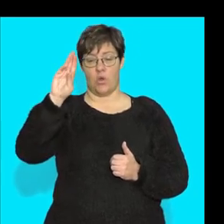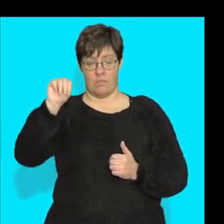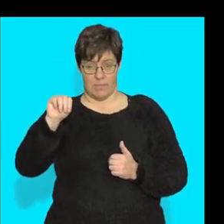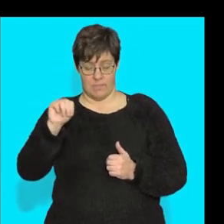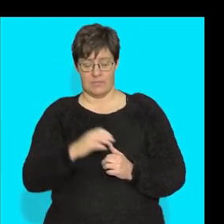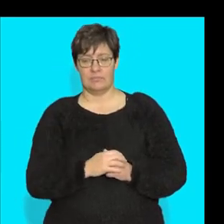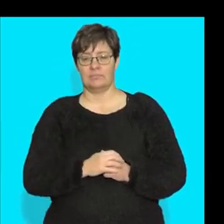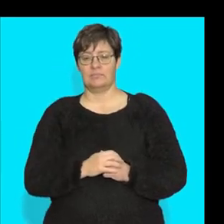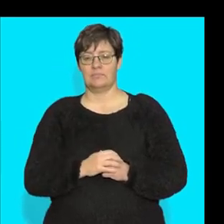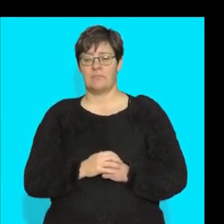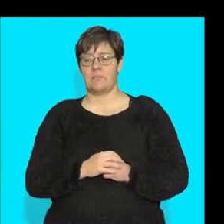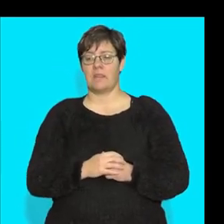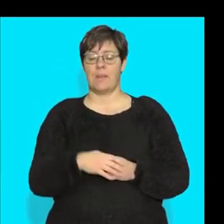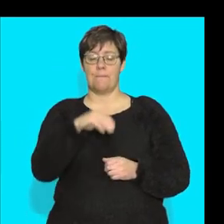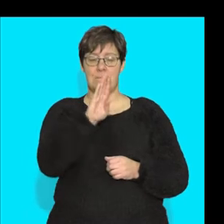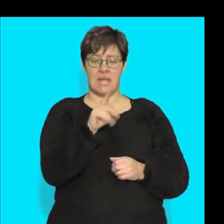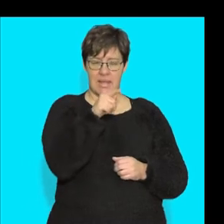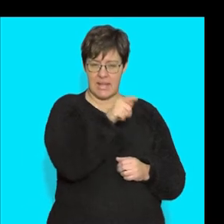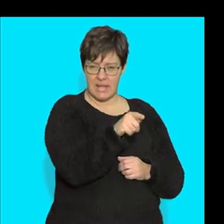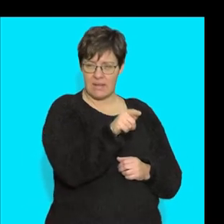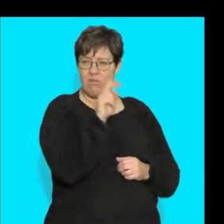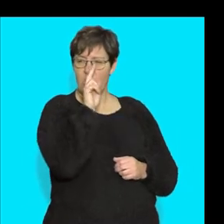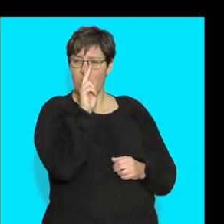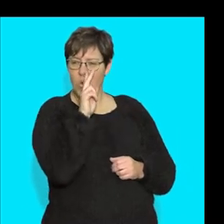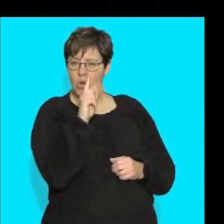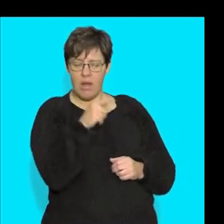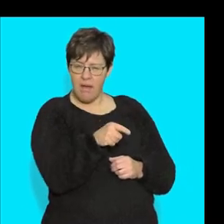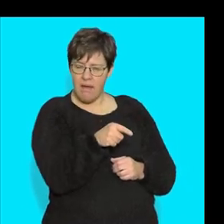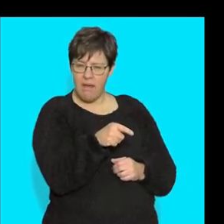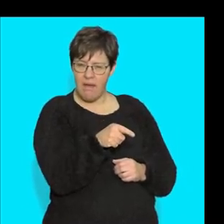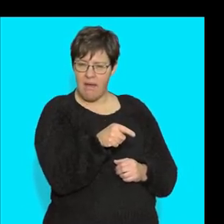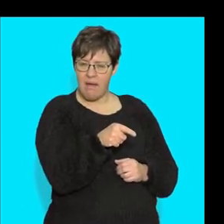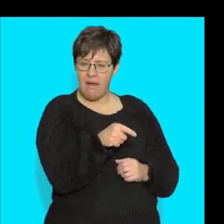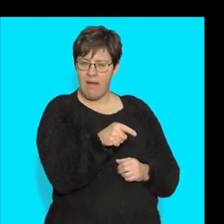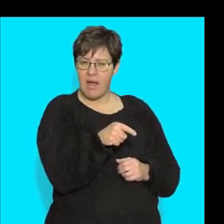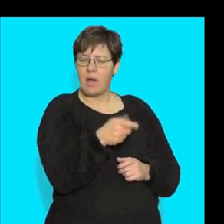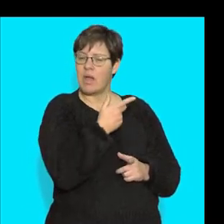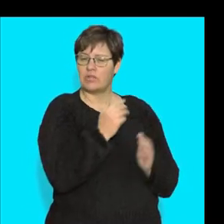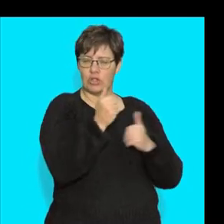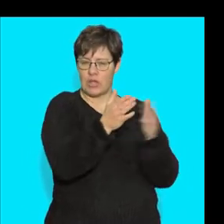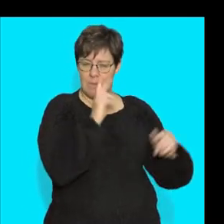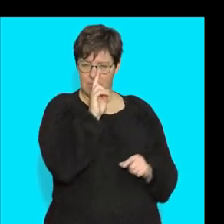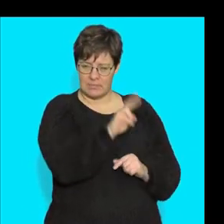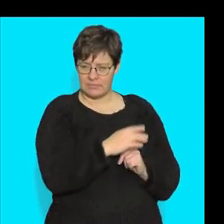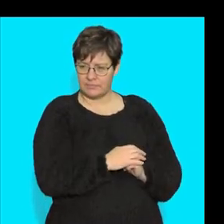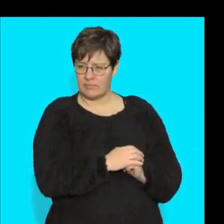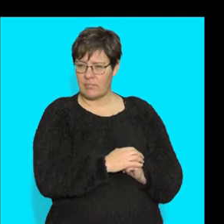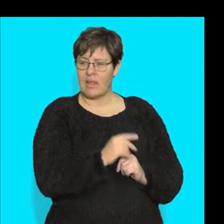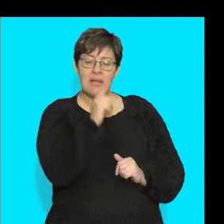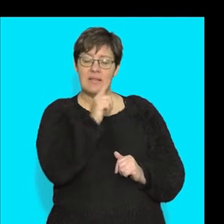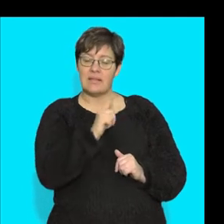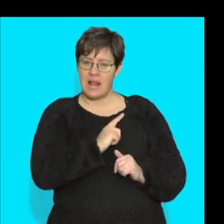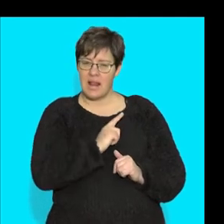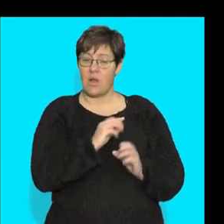the next one they asked me was B. Now, look at the shape. Remember, epithelial tissue is all about shape. And it